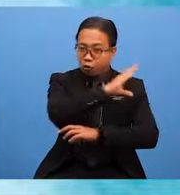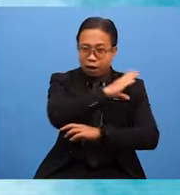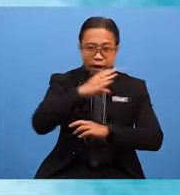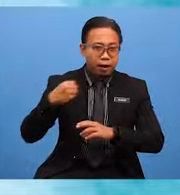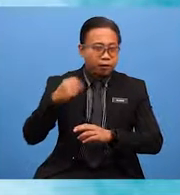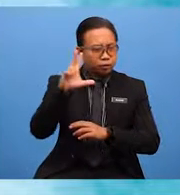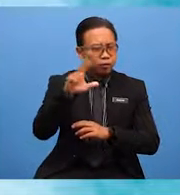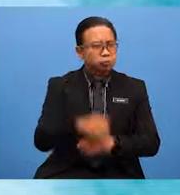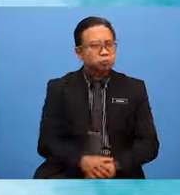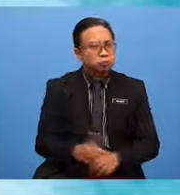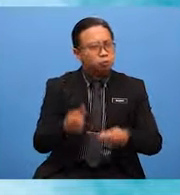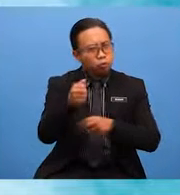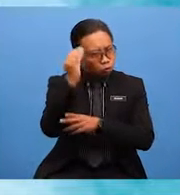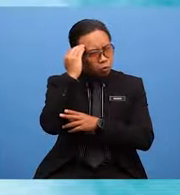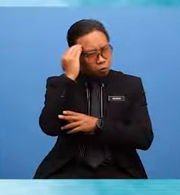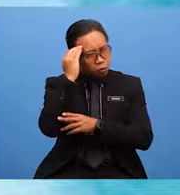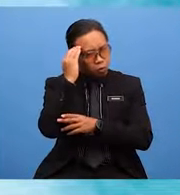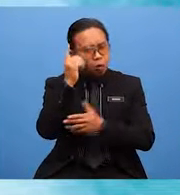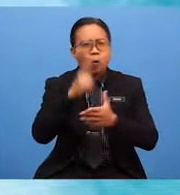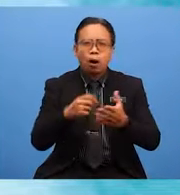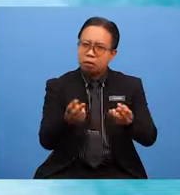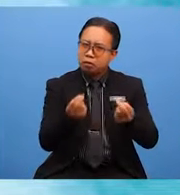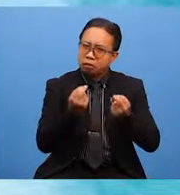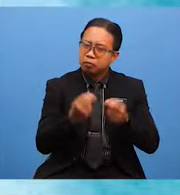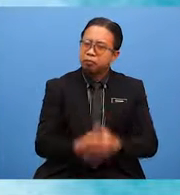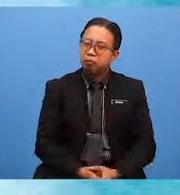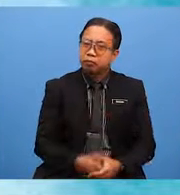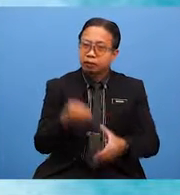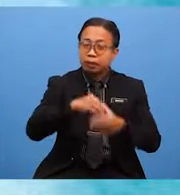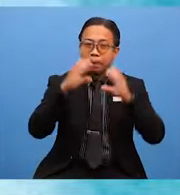mean? In paragraph 2,